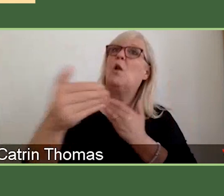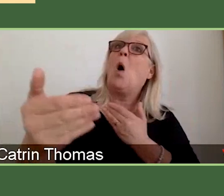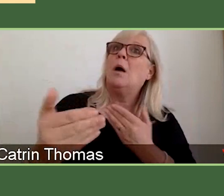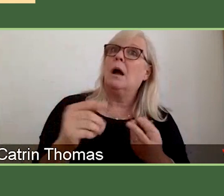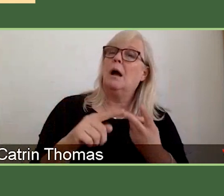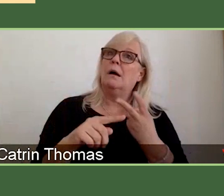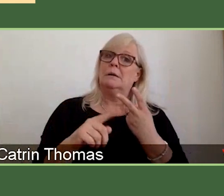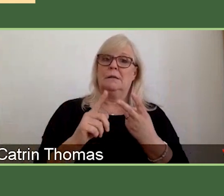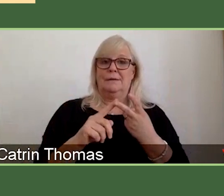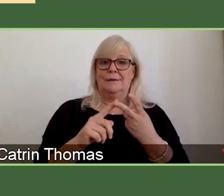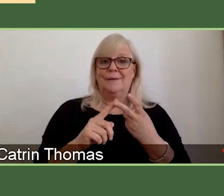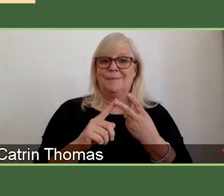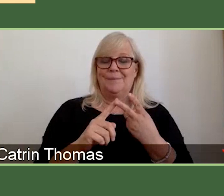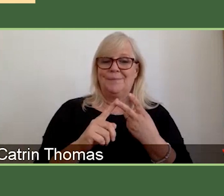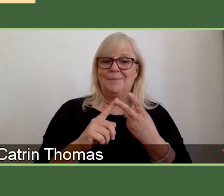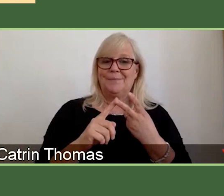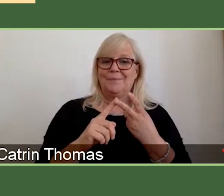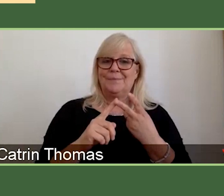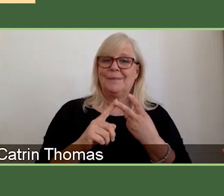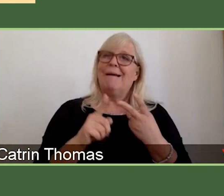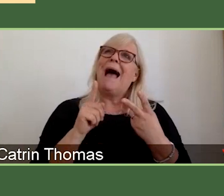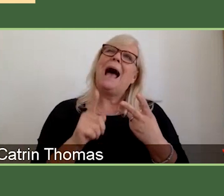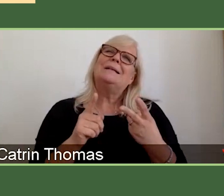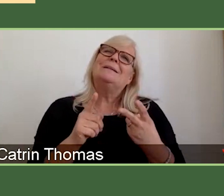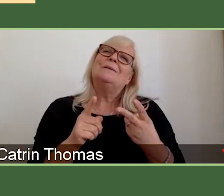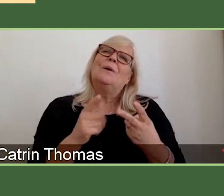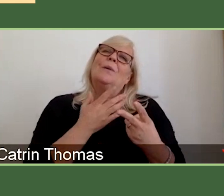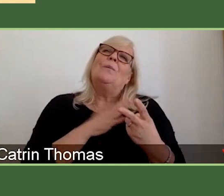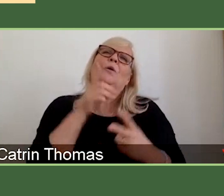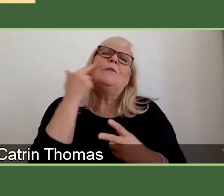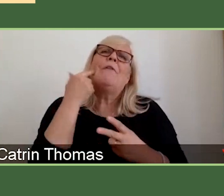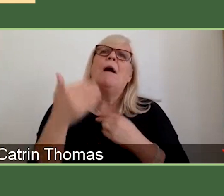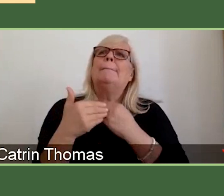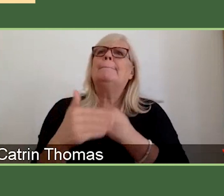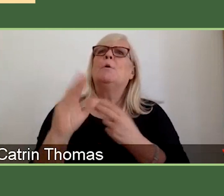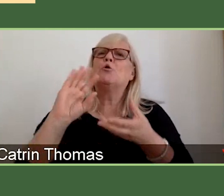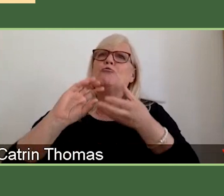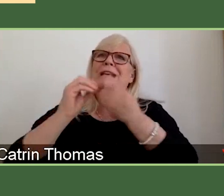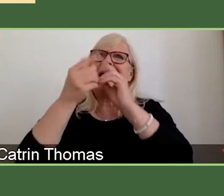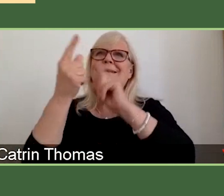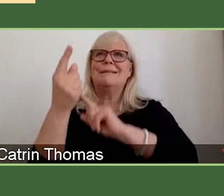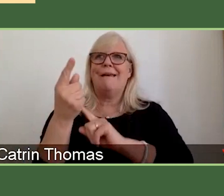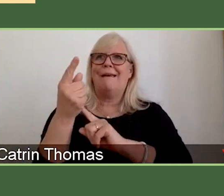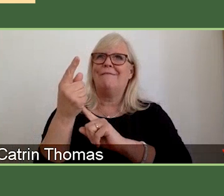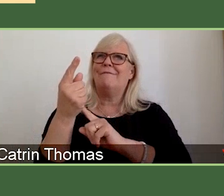more creative, and, you know, we're really encouraging people to ask very, very challenging questions within the research.